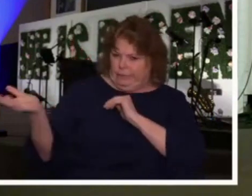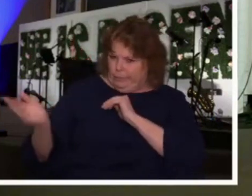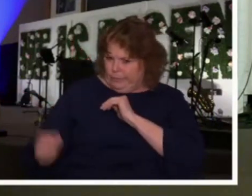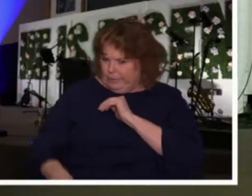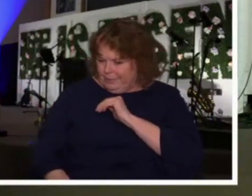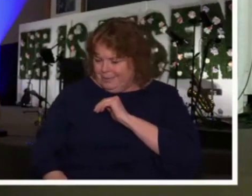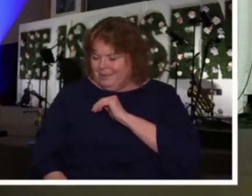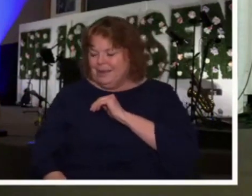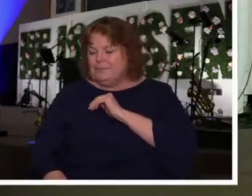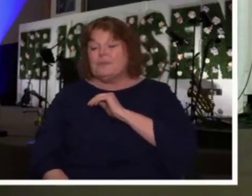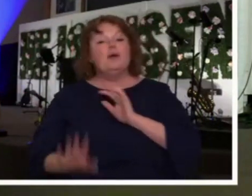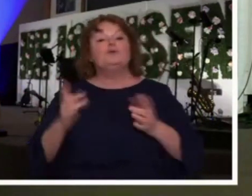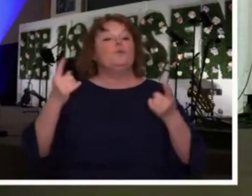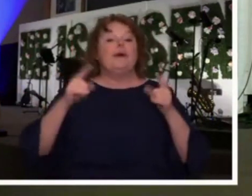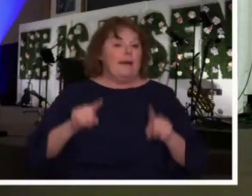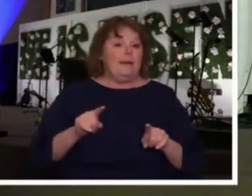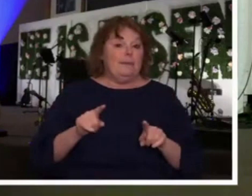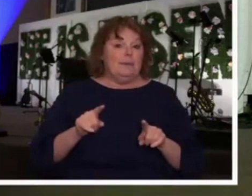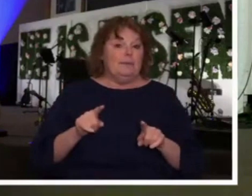Ultimately,